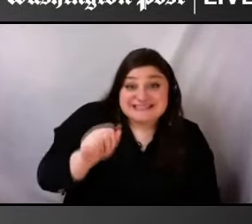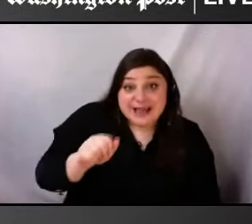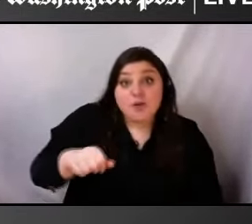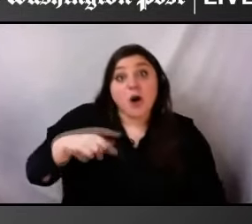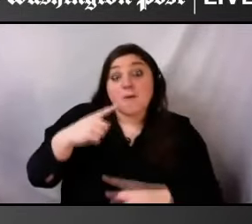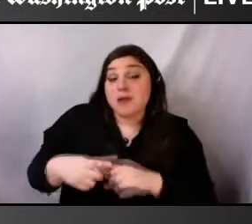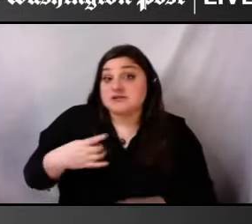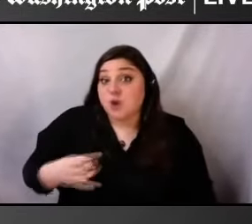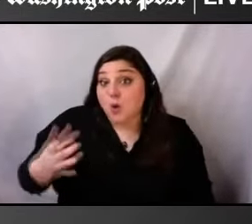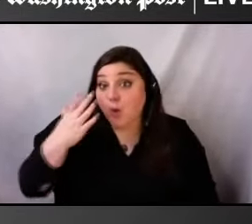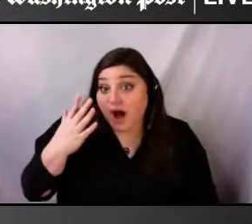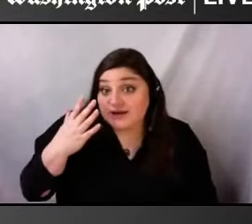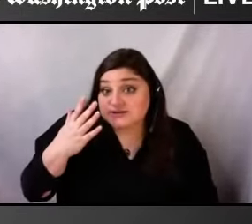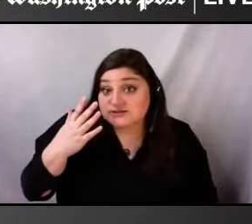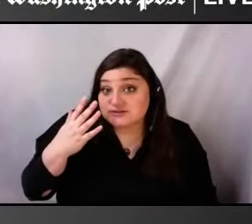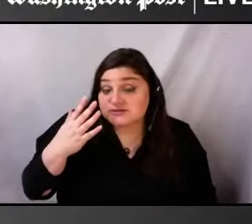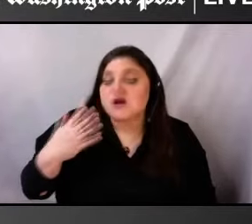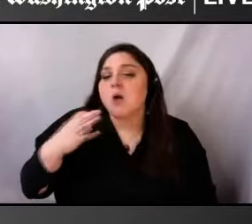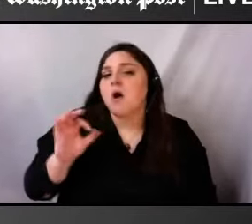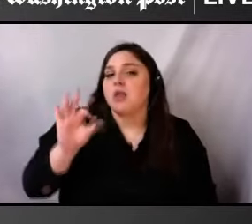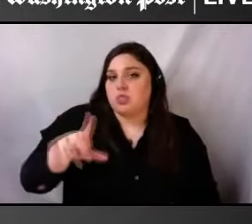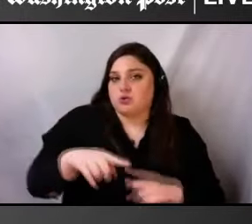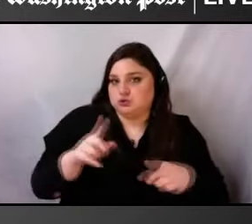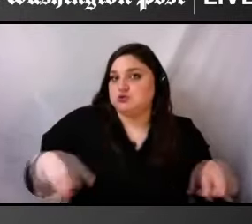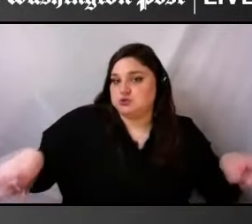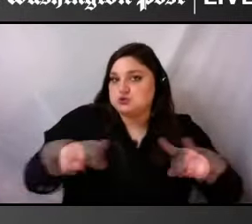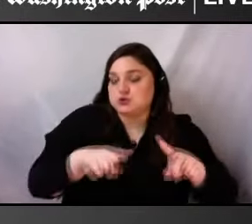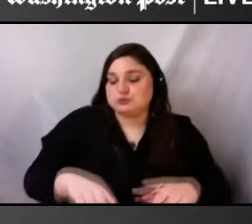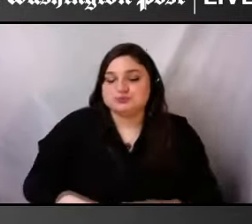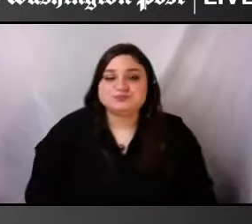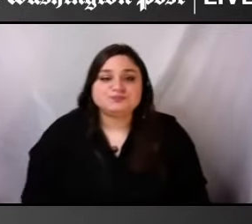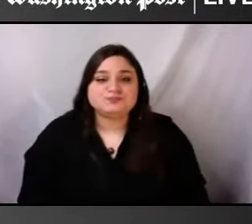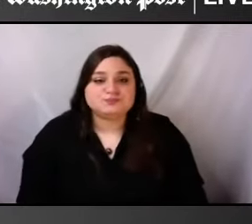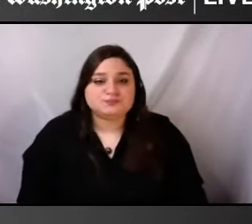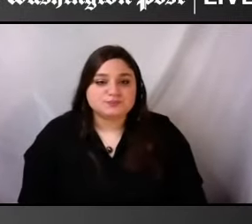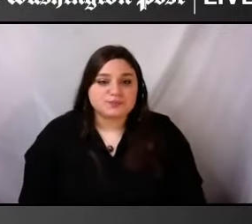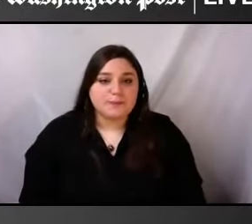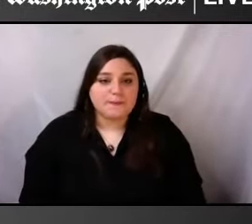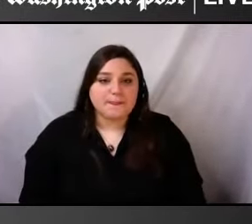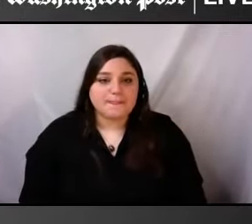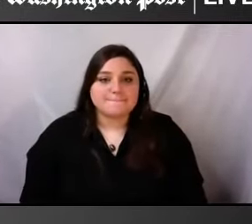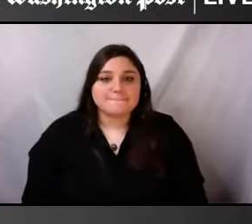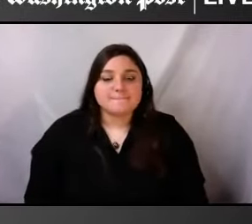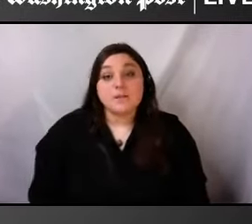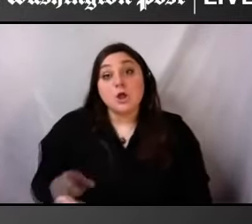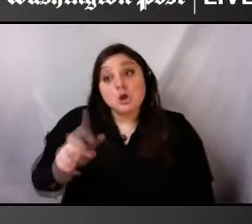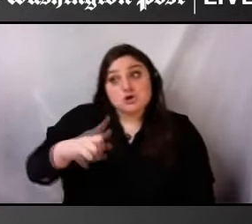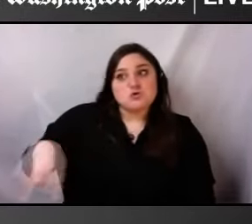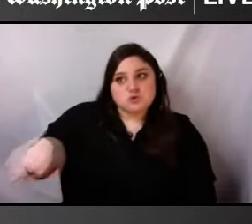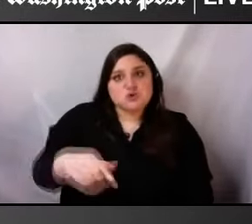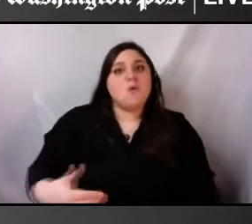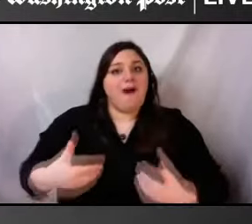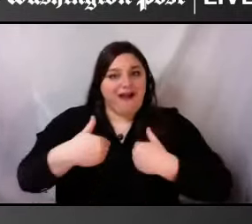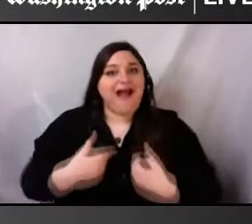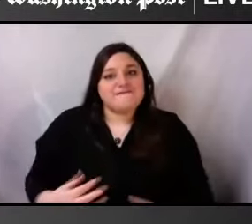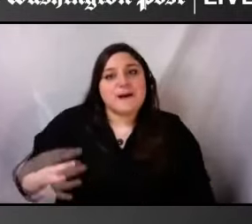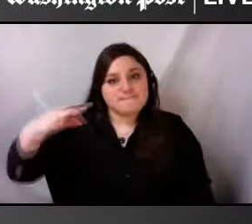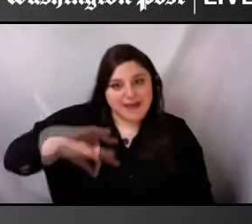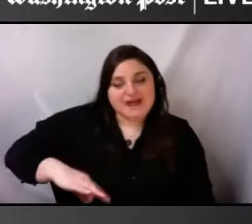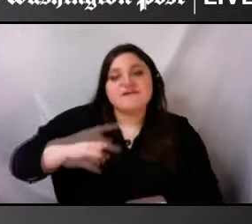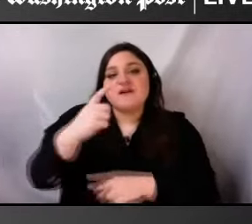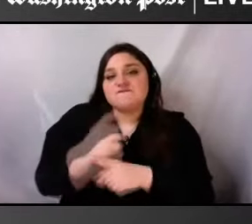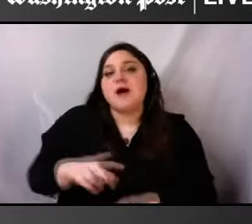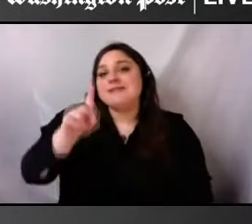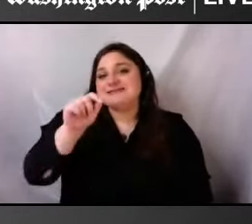the following. As you have benefited from the disability rights movement, from the Americans with Disabilities Act,